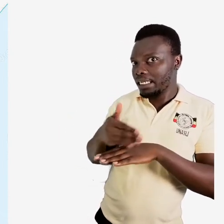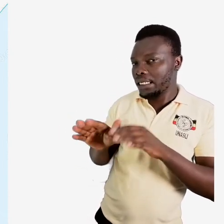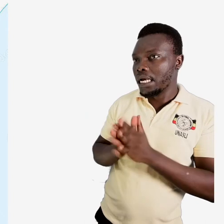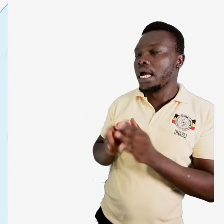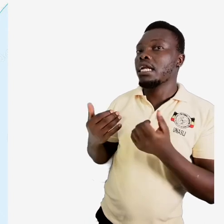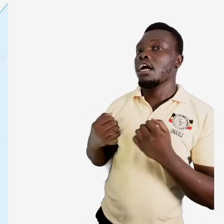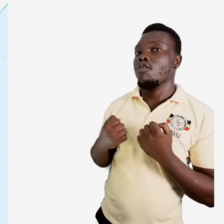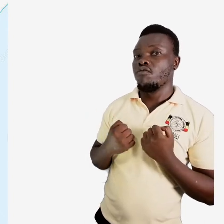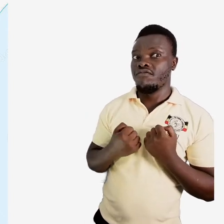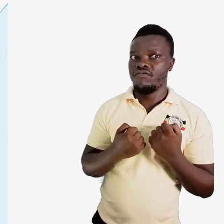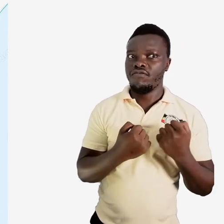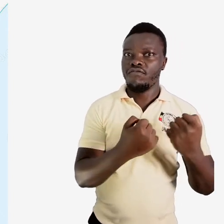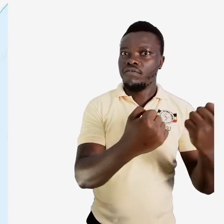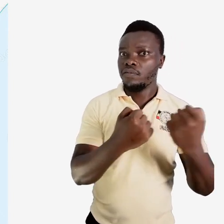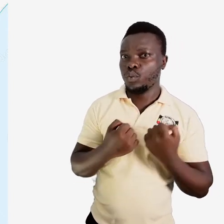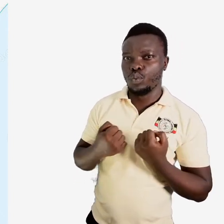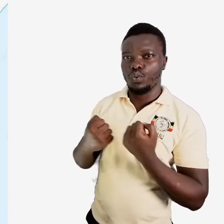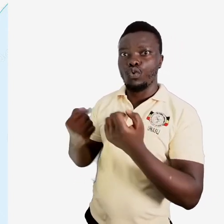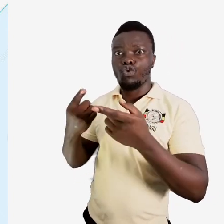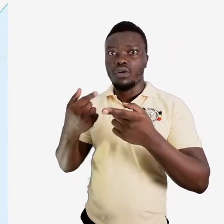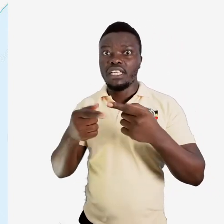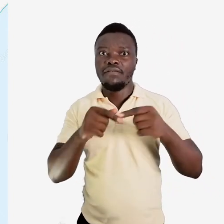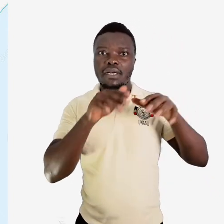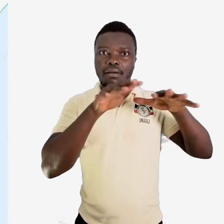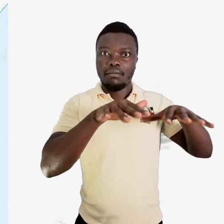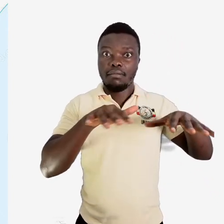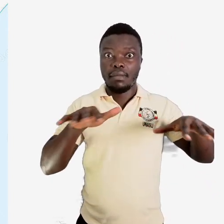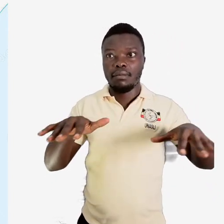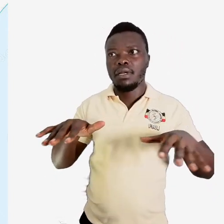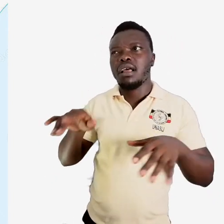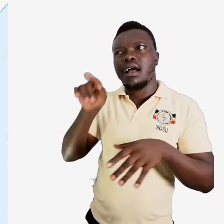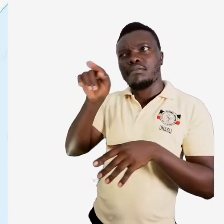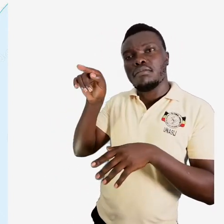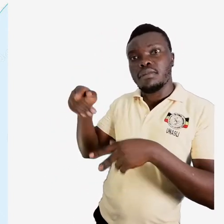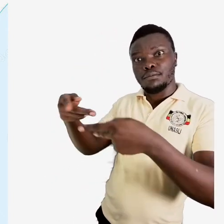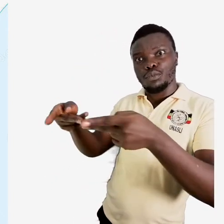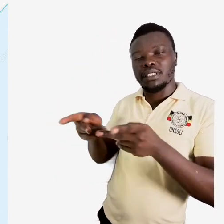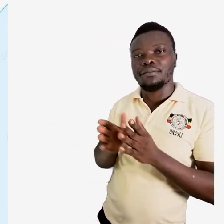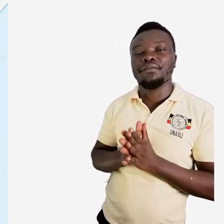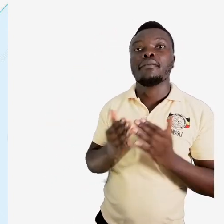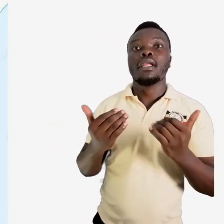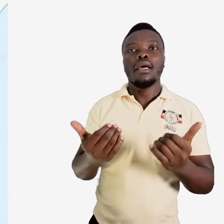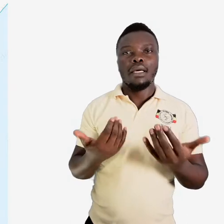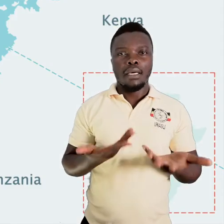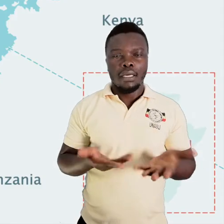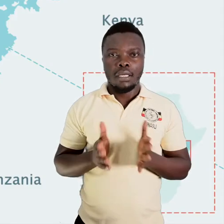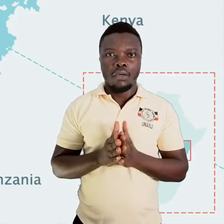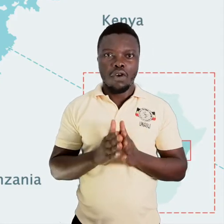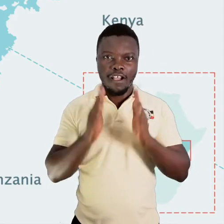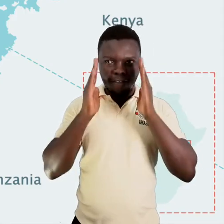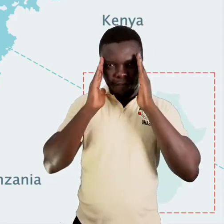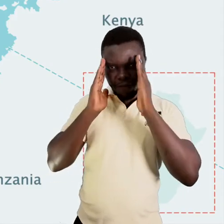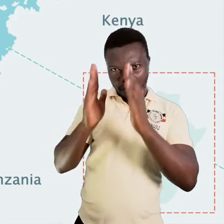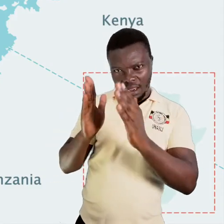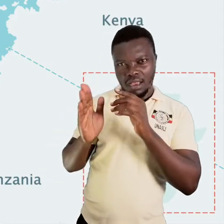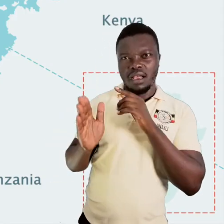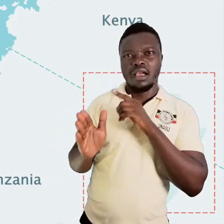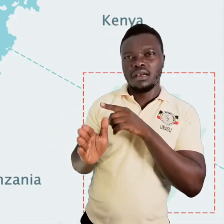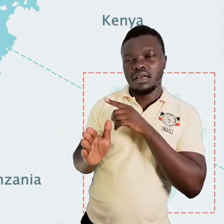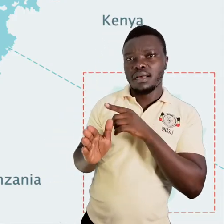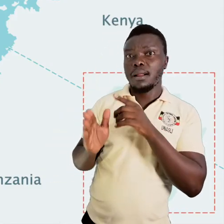markets or to the different marketplaces. We are going to concentrate at looking